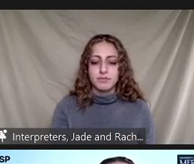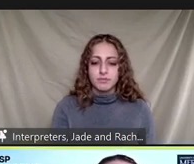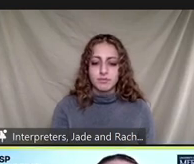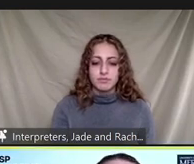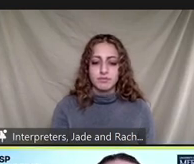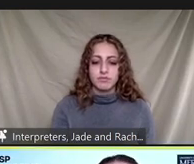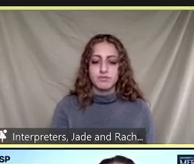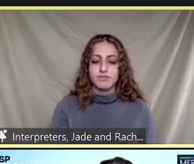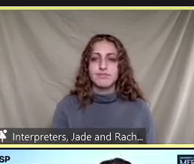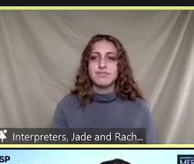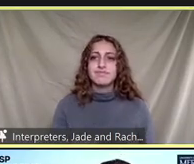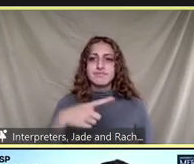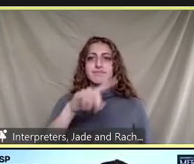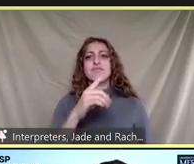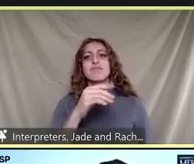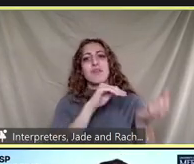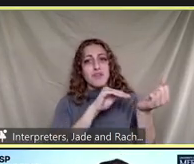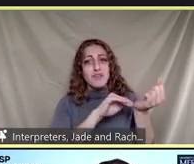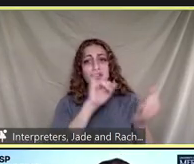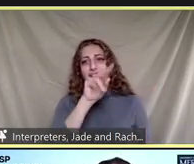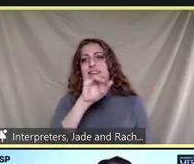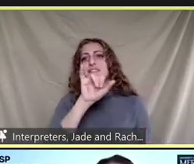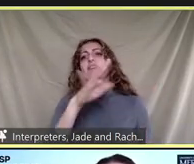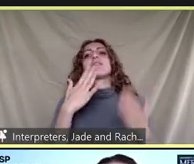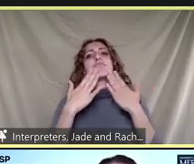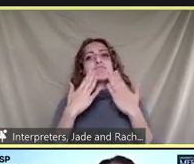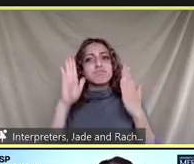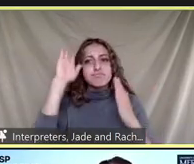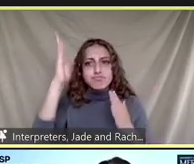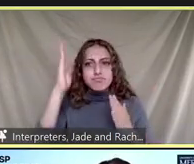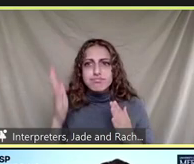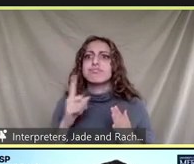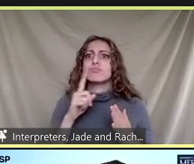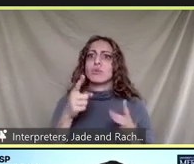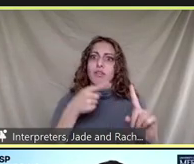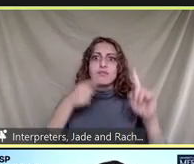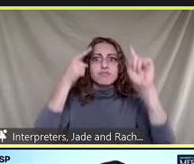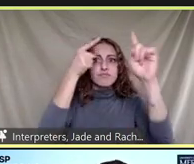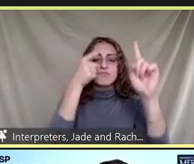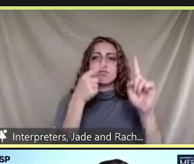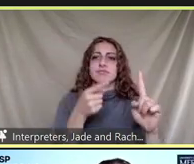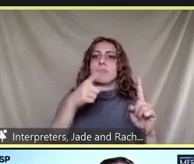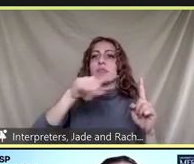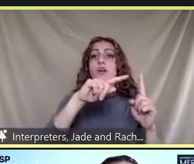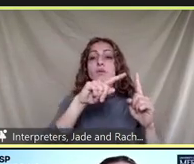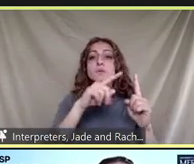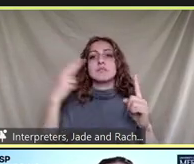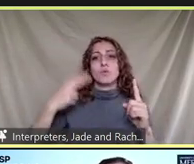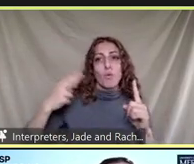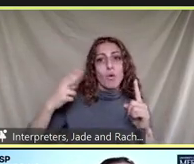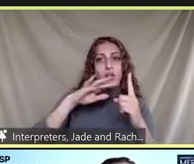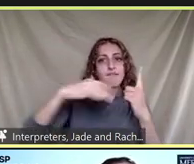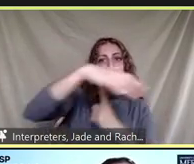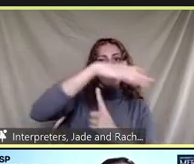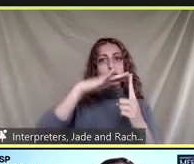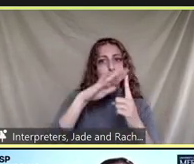thank you dr ivy for that uh great presentation and highlighting the historical environmental inequities related to air pollution